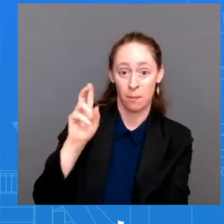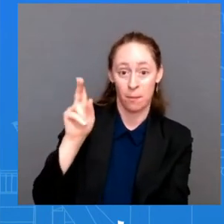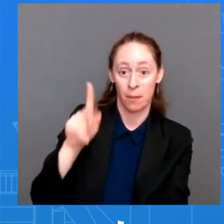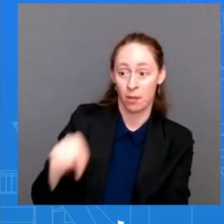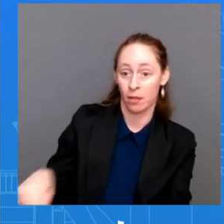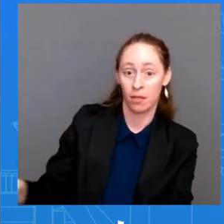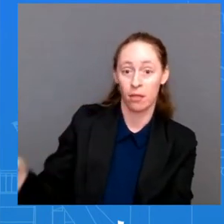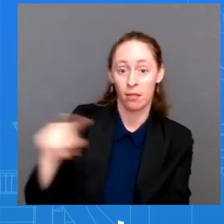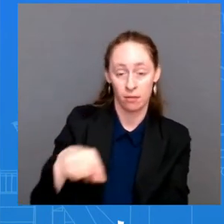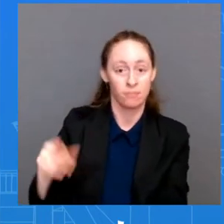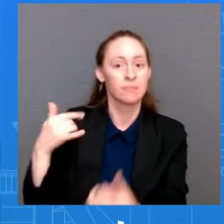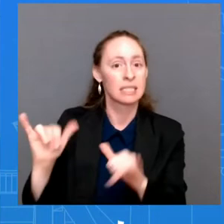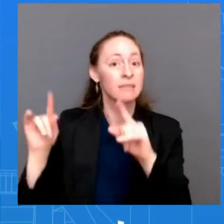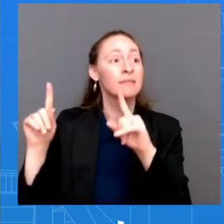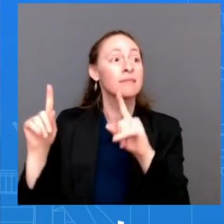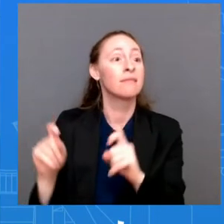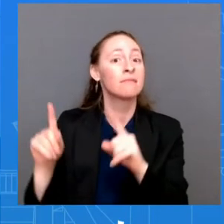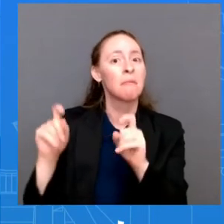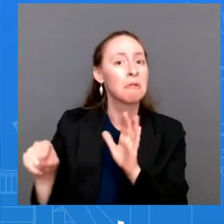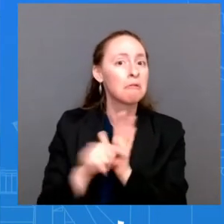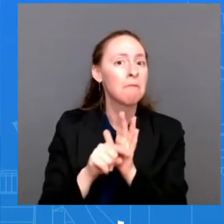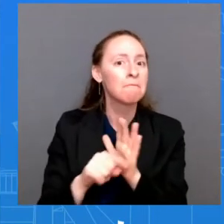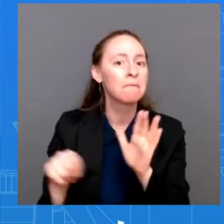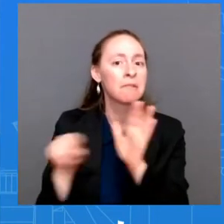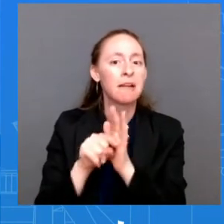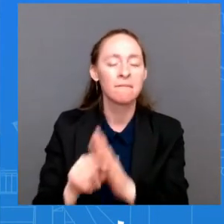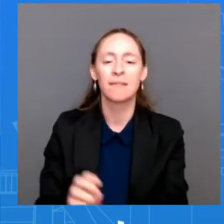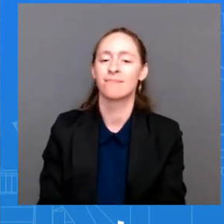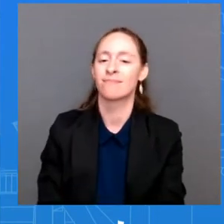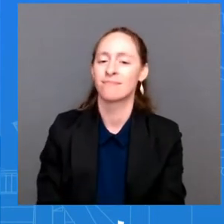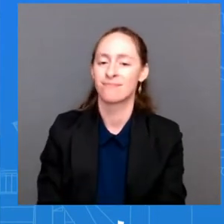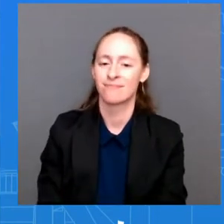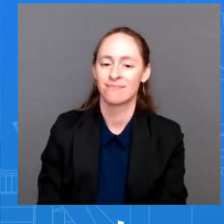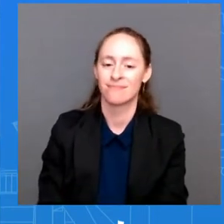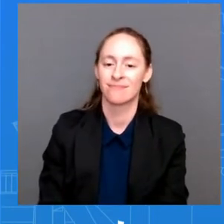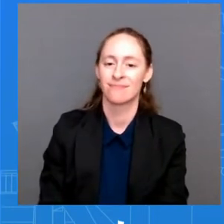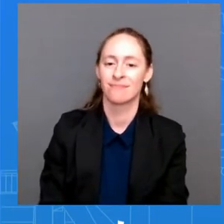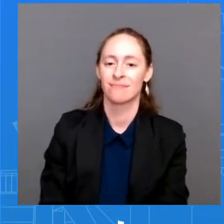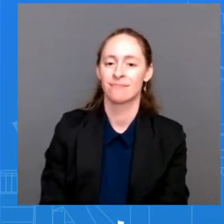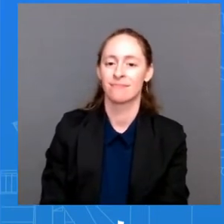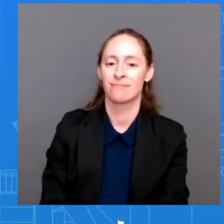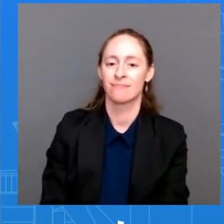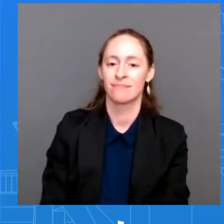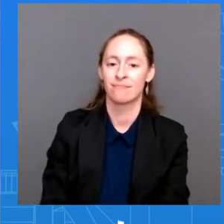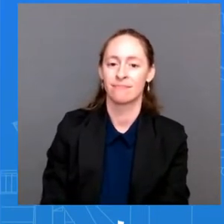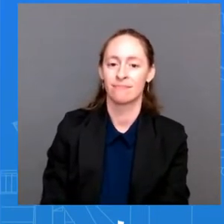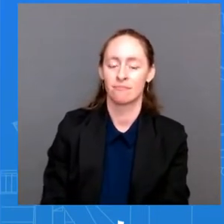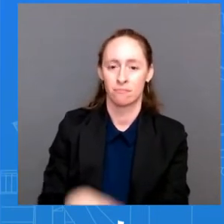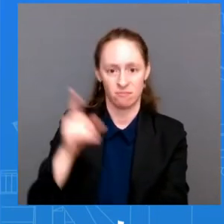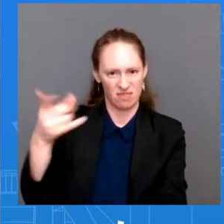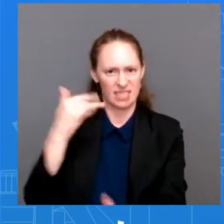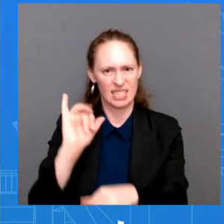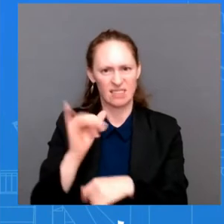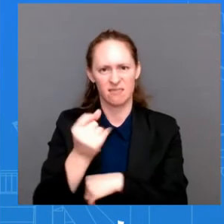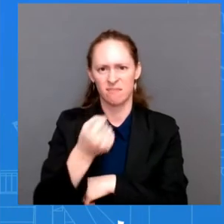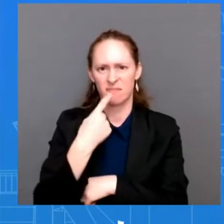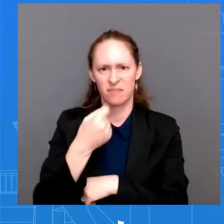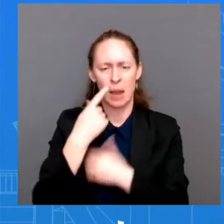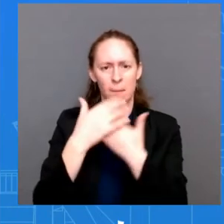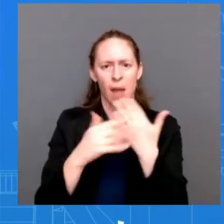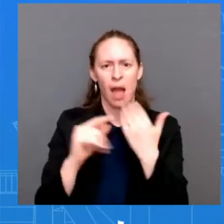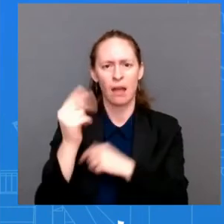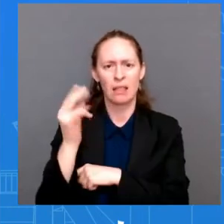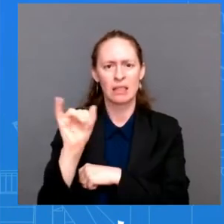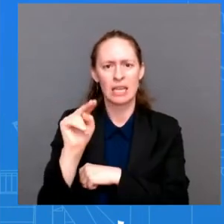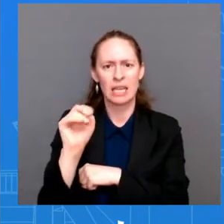Press. Has he resumed the blood thinning medication that he has stopped when he was on high COVID? Ms. He has resumed all the medication that he was